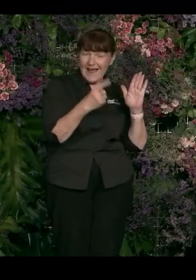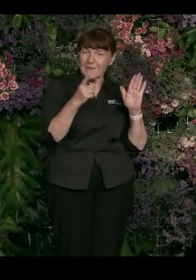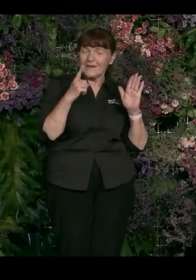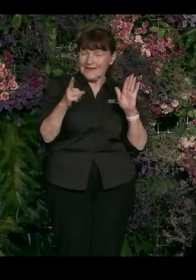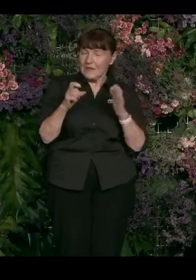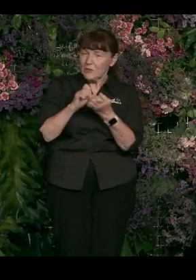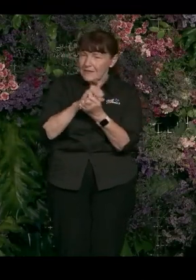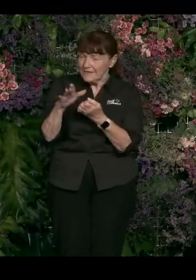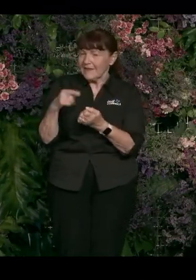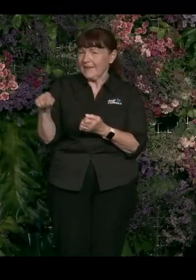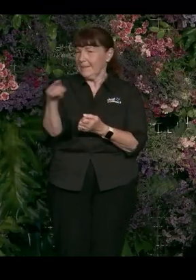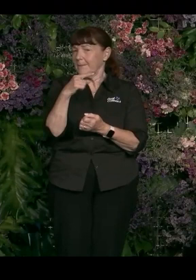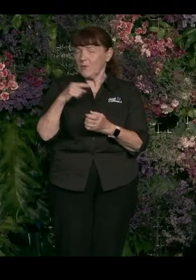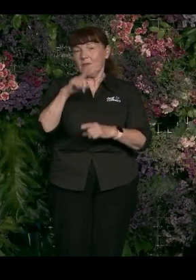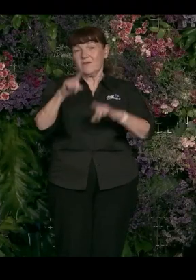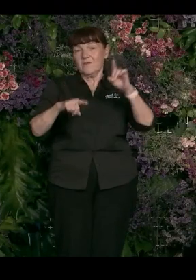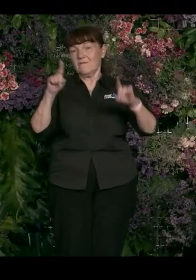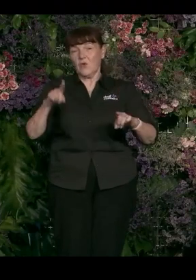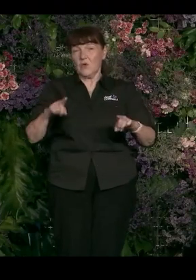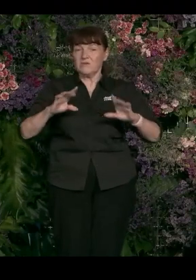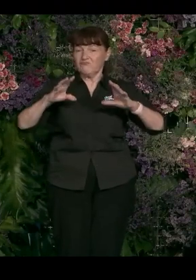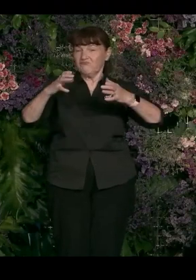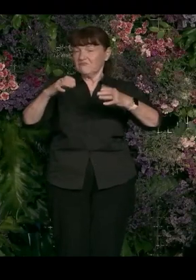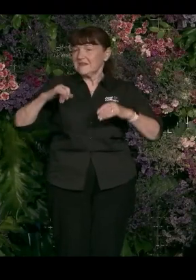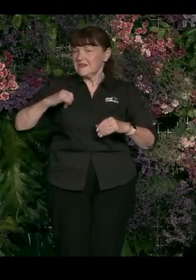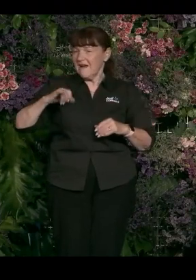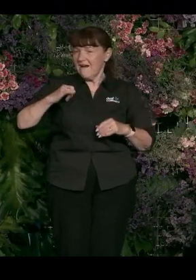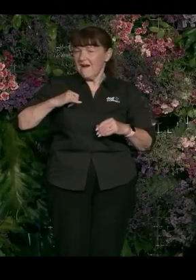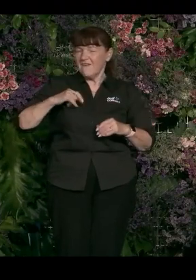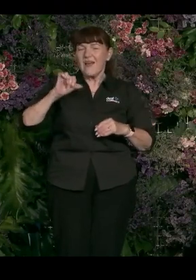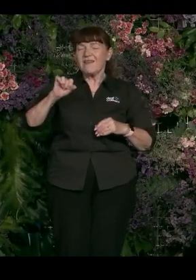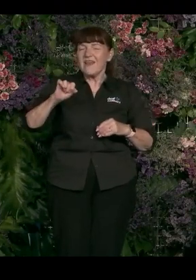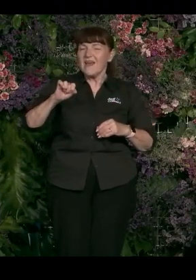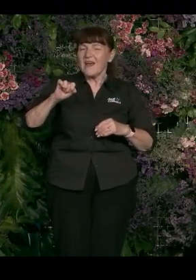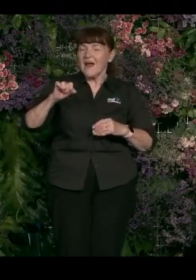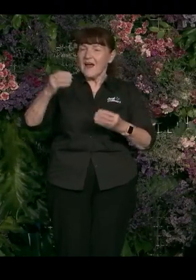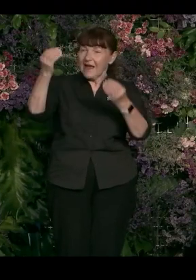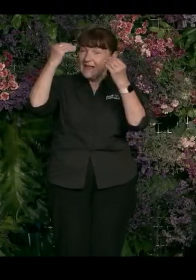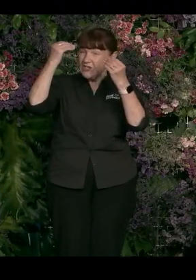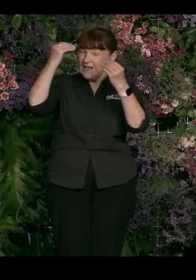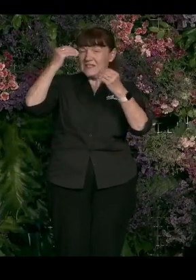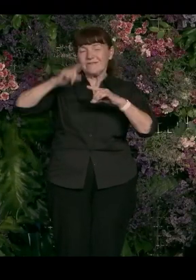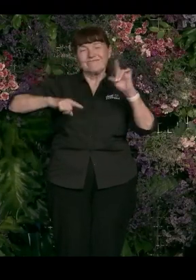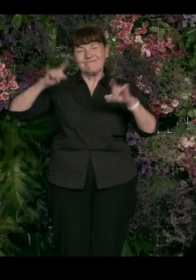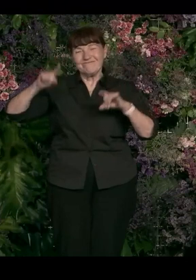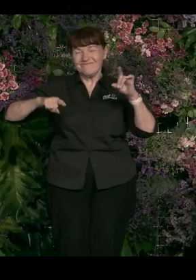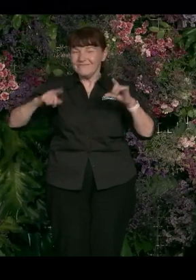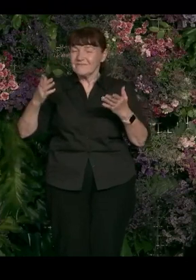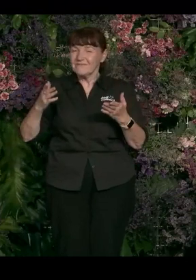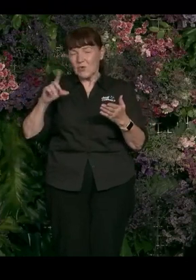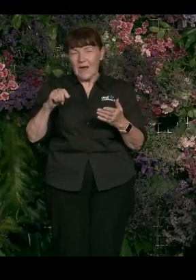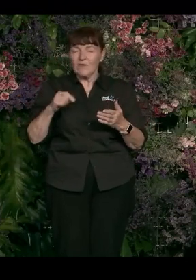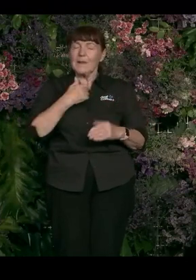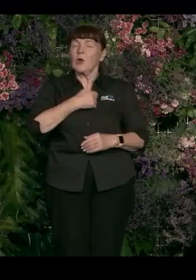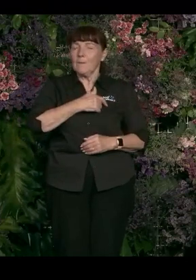with a very diverse workforce, with a workforce with a range of education levels. You have to think and you